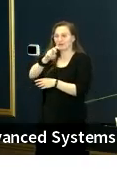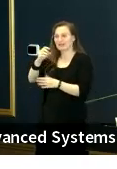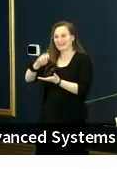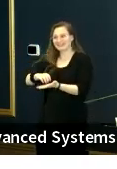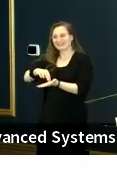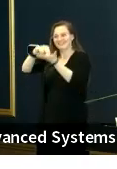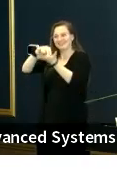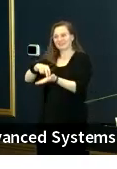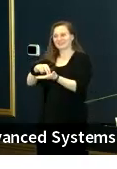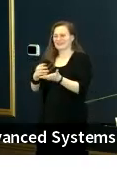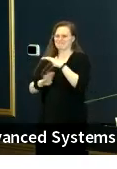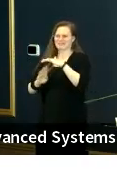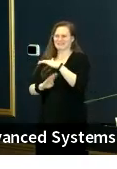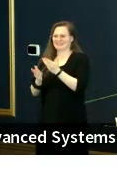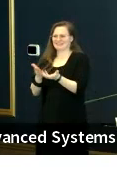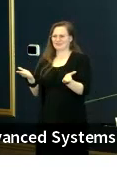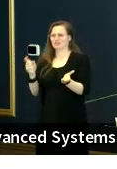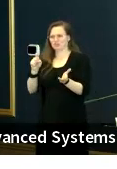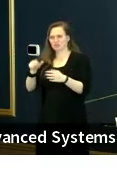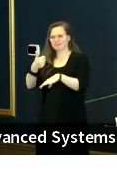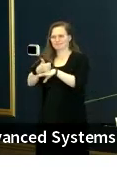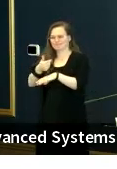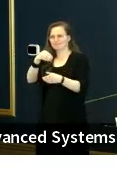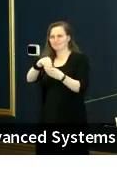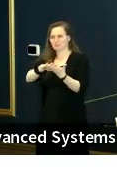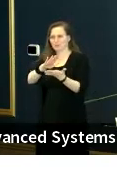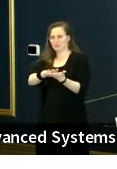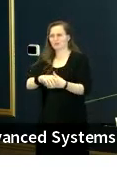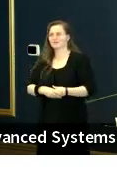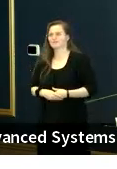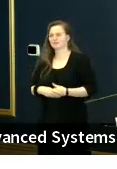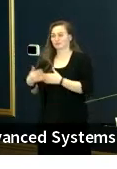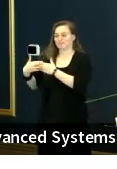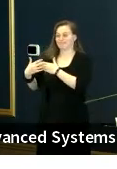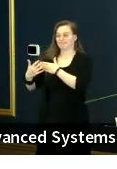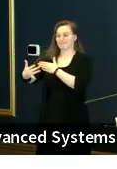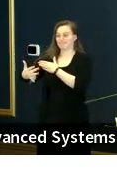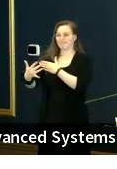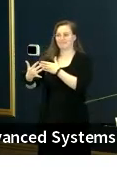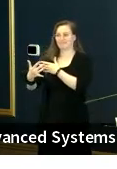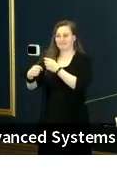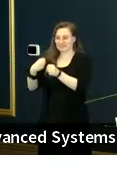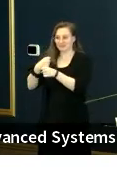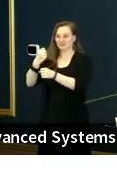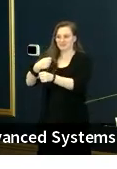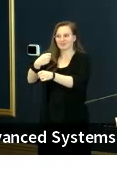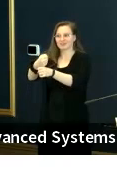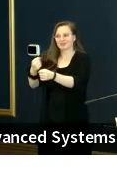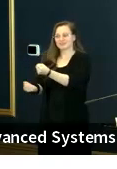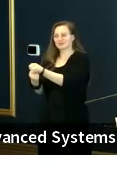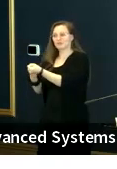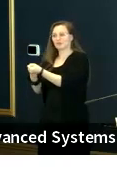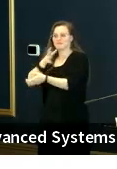of accessibility being installed. And over the next number of years, helping the parent-teacher organizations